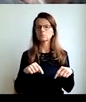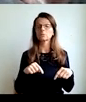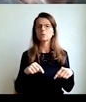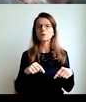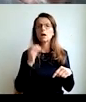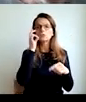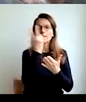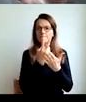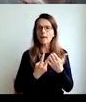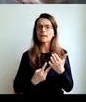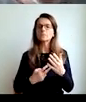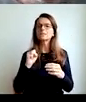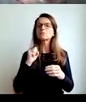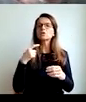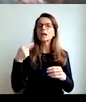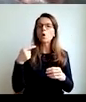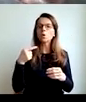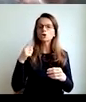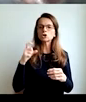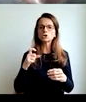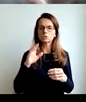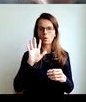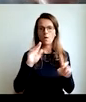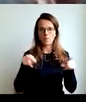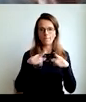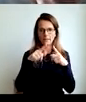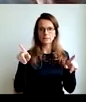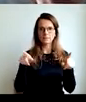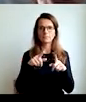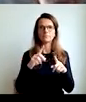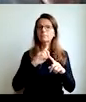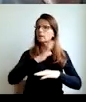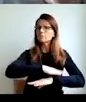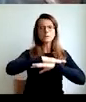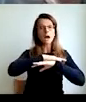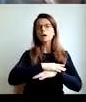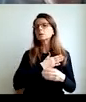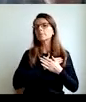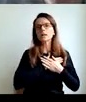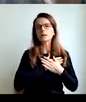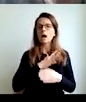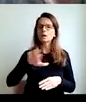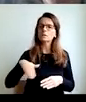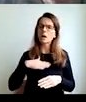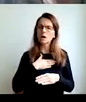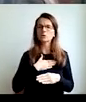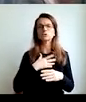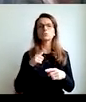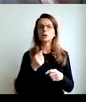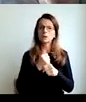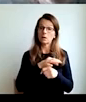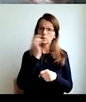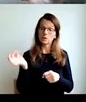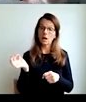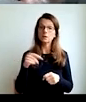just apologies, reading Simon Gregorčić, poem, There is no